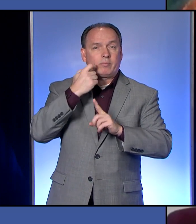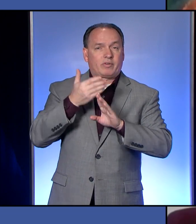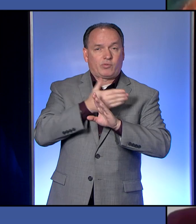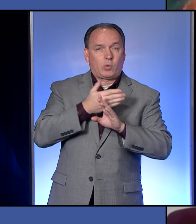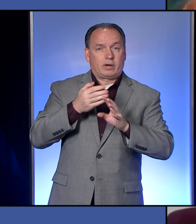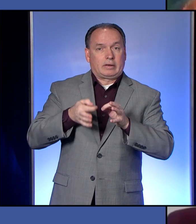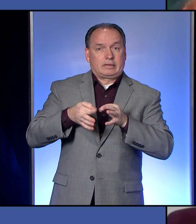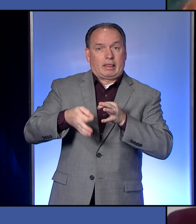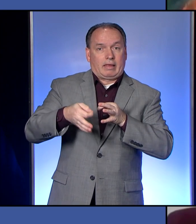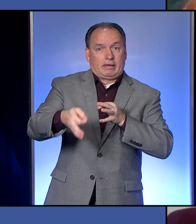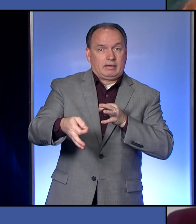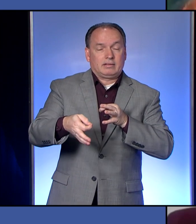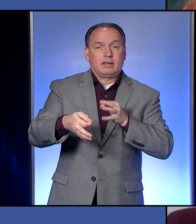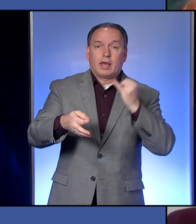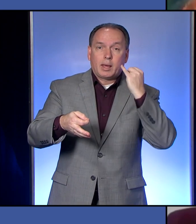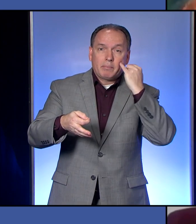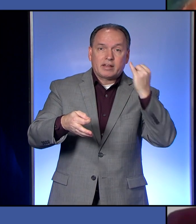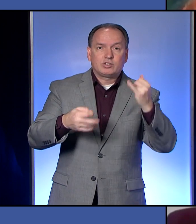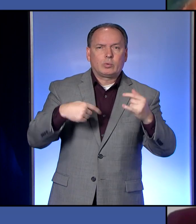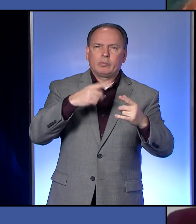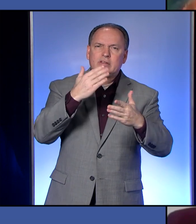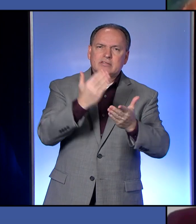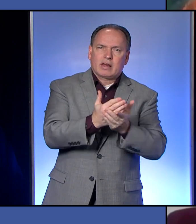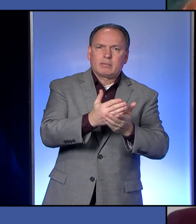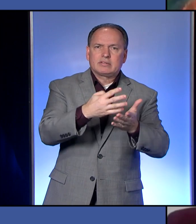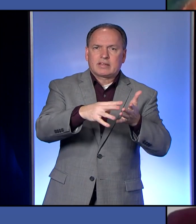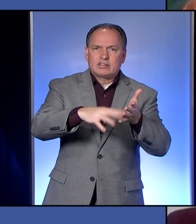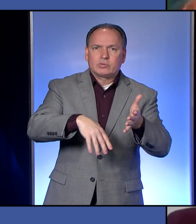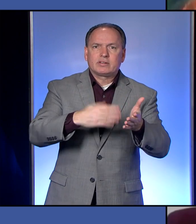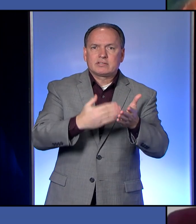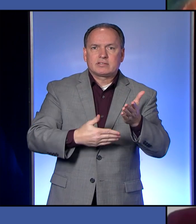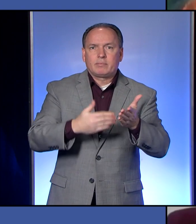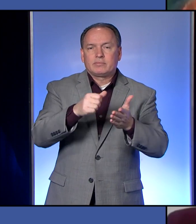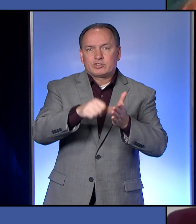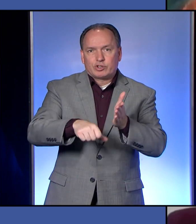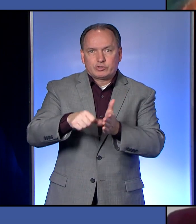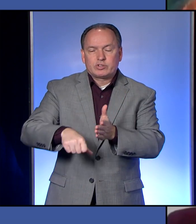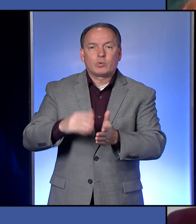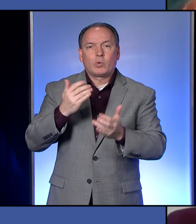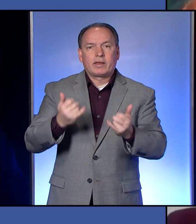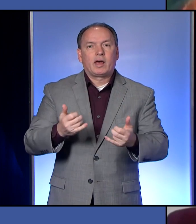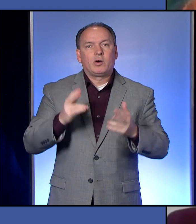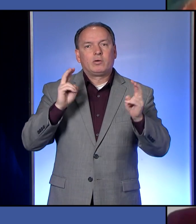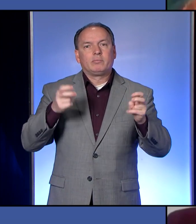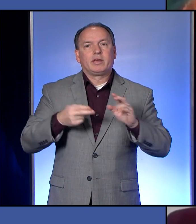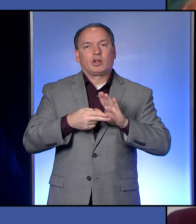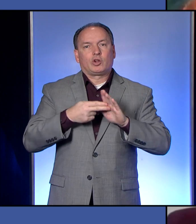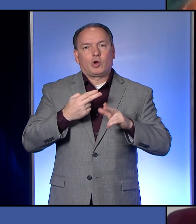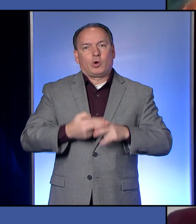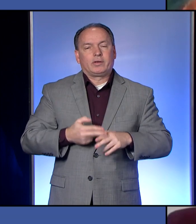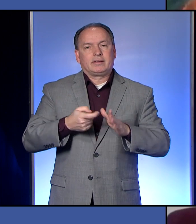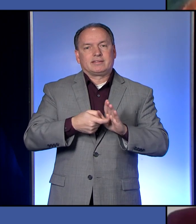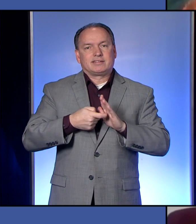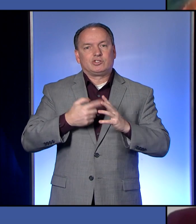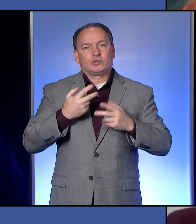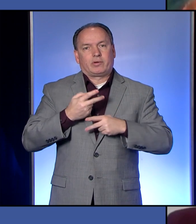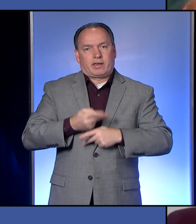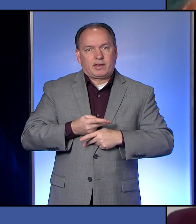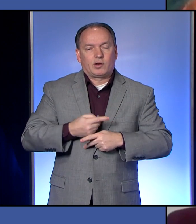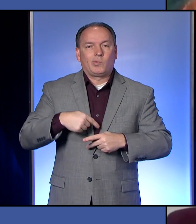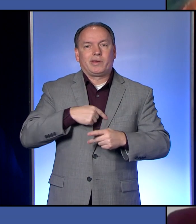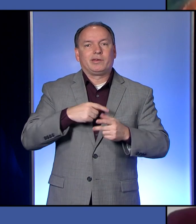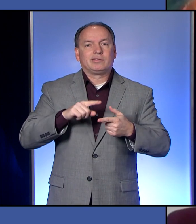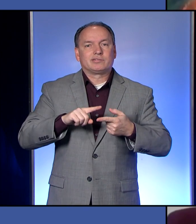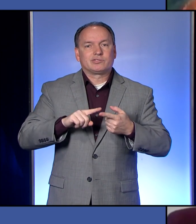imagine when we, um, stopped scheduling some surgeries are now going to be what we would deem essential care. So as we start to